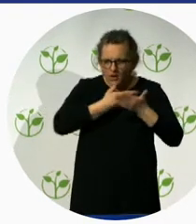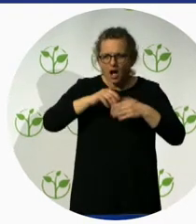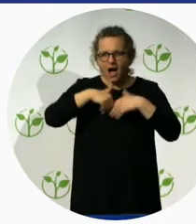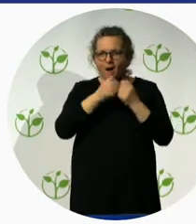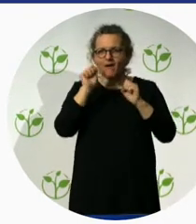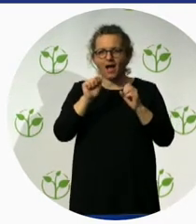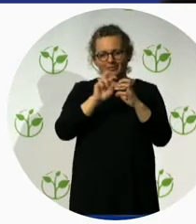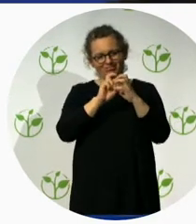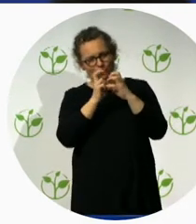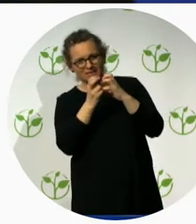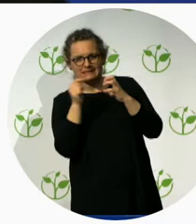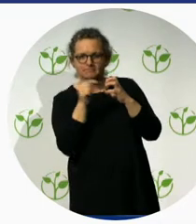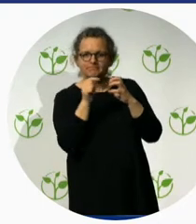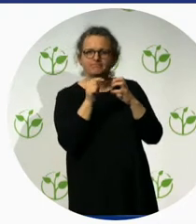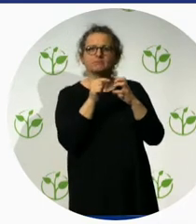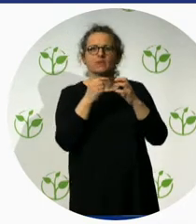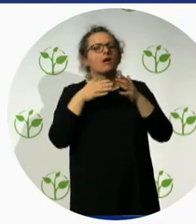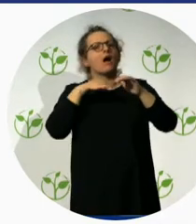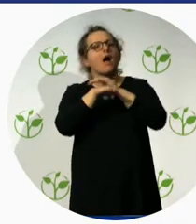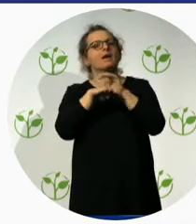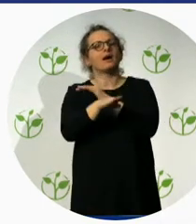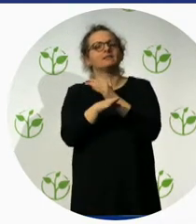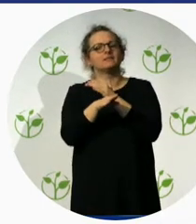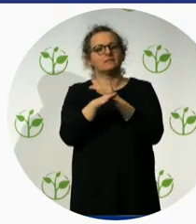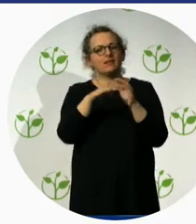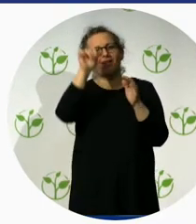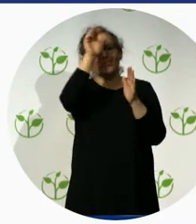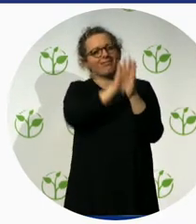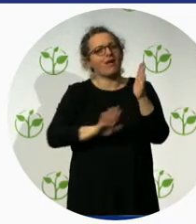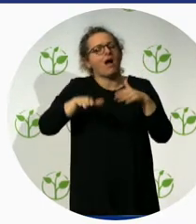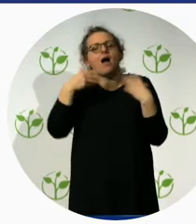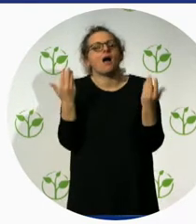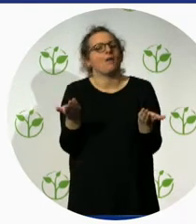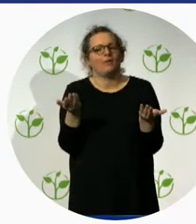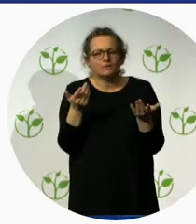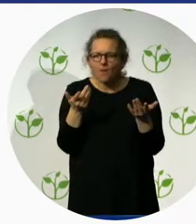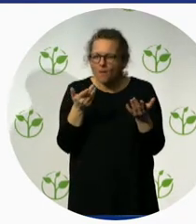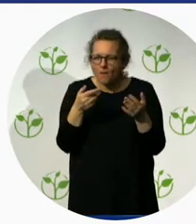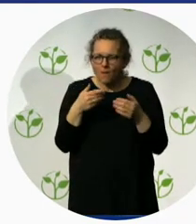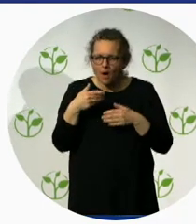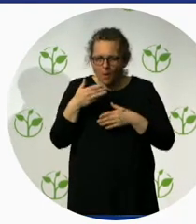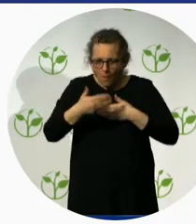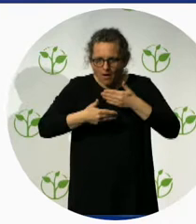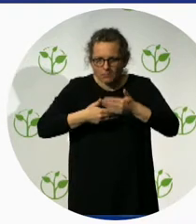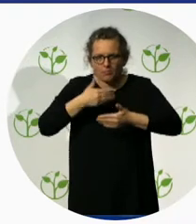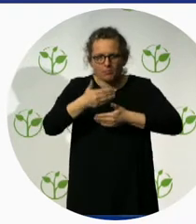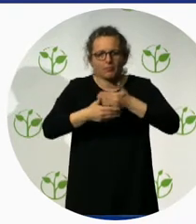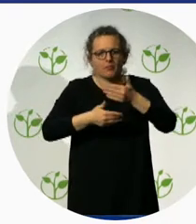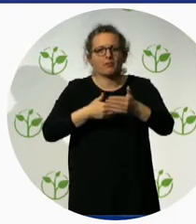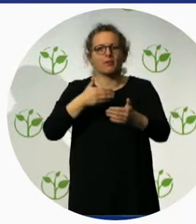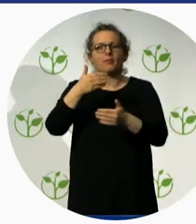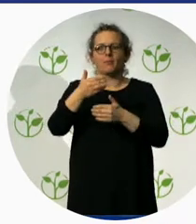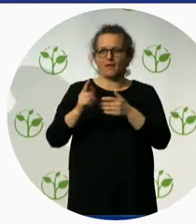together to promote barrier-free tourism. The road ahead is we are doing the first-hour skiing trip in India and